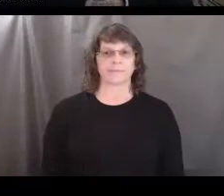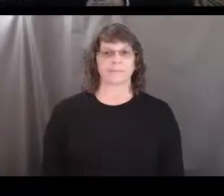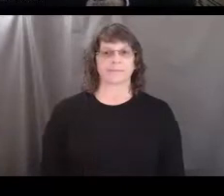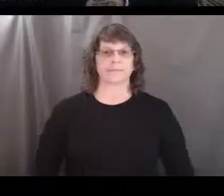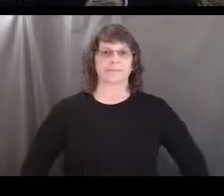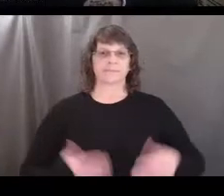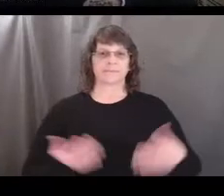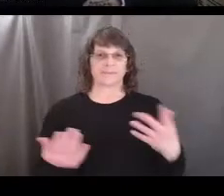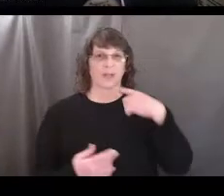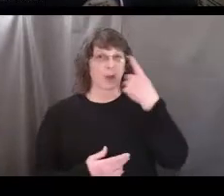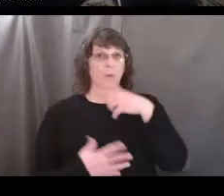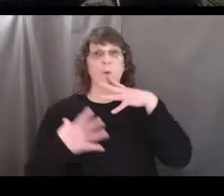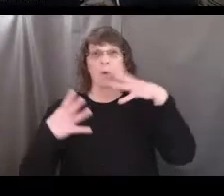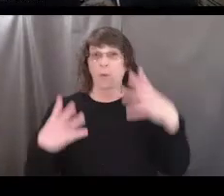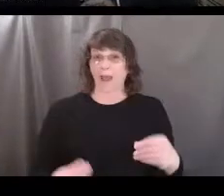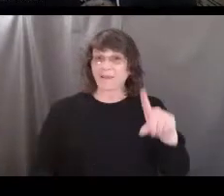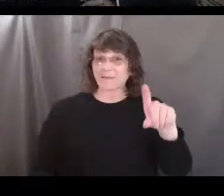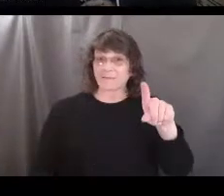Does it look wet?